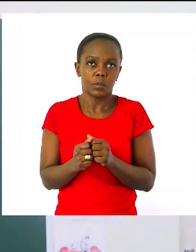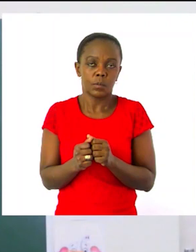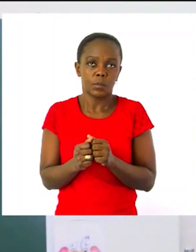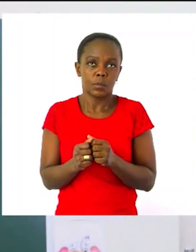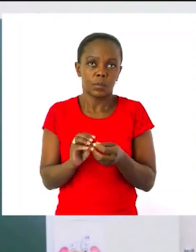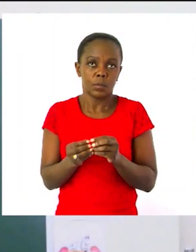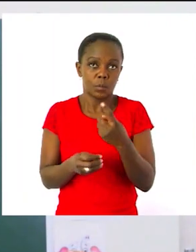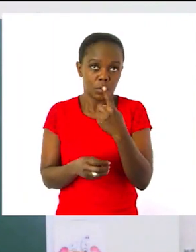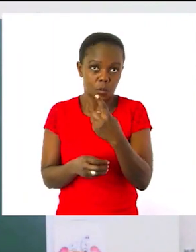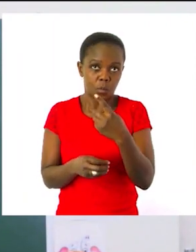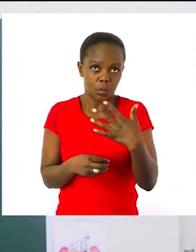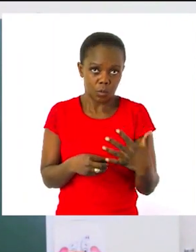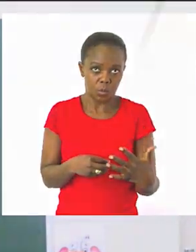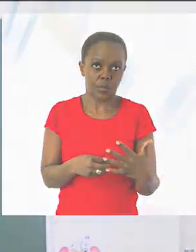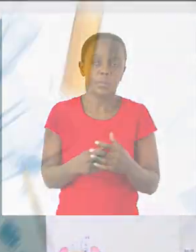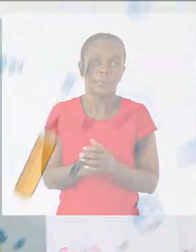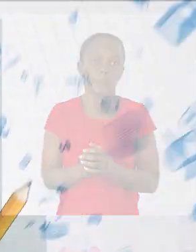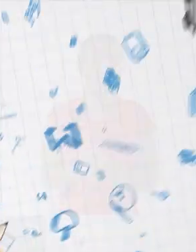number one to number five.